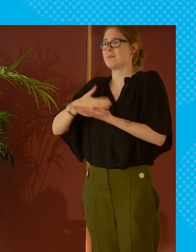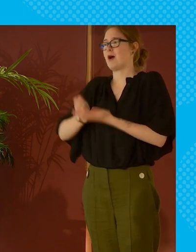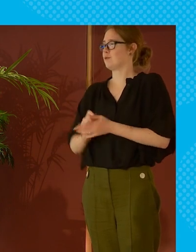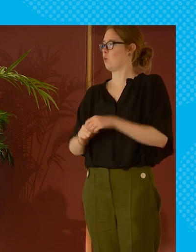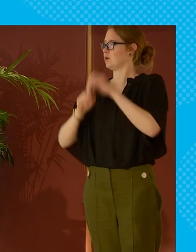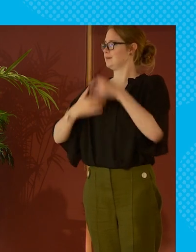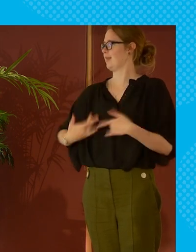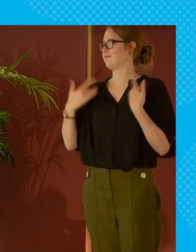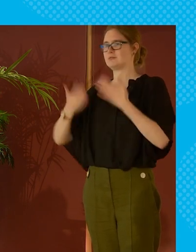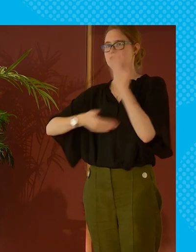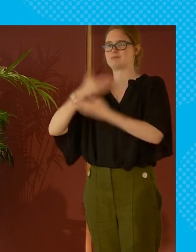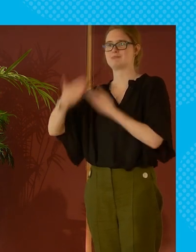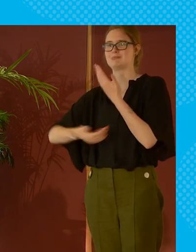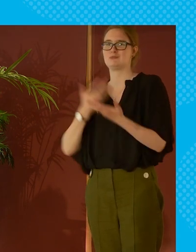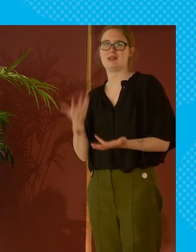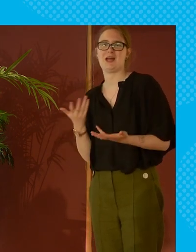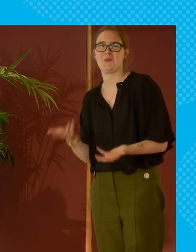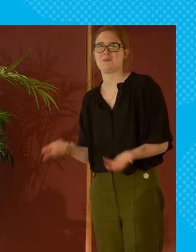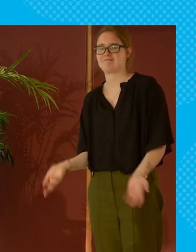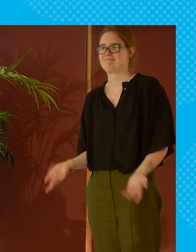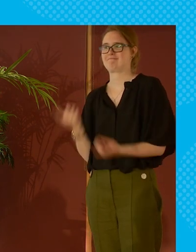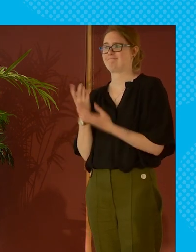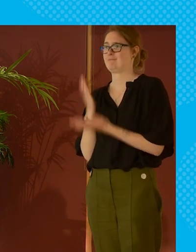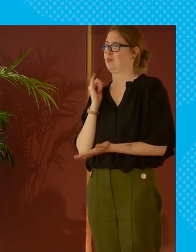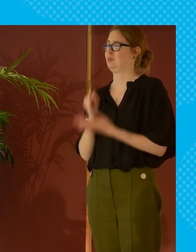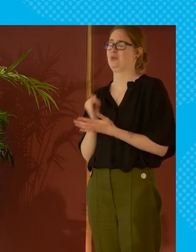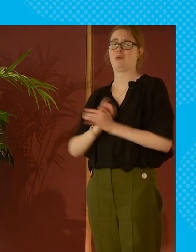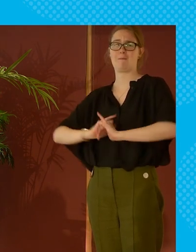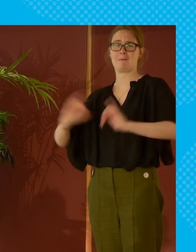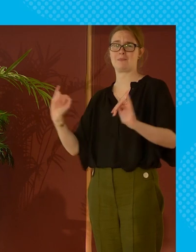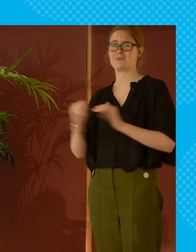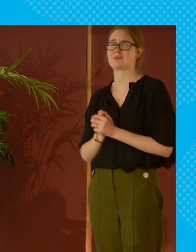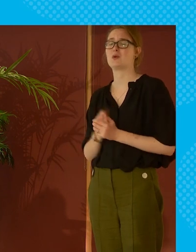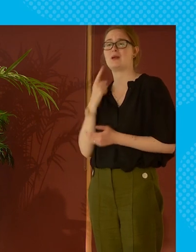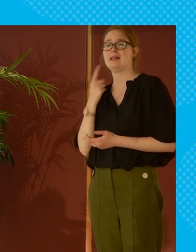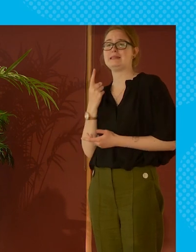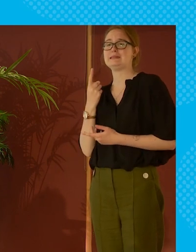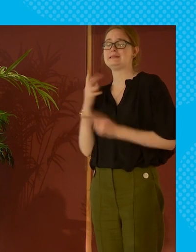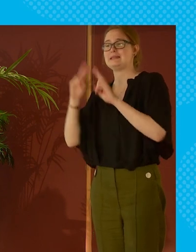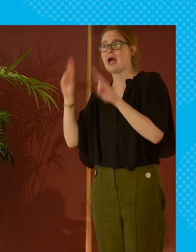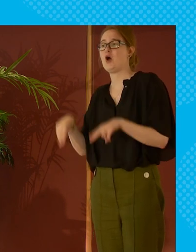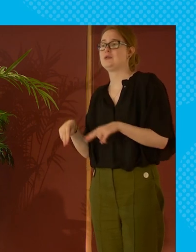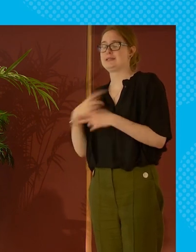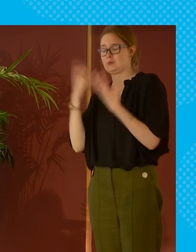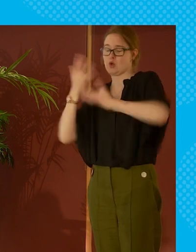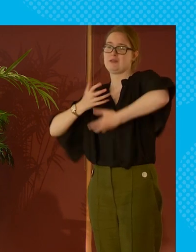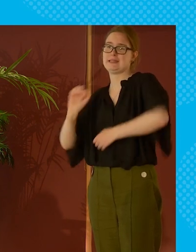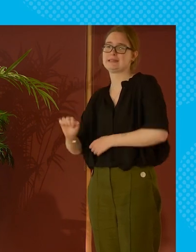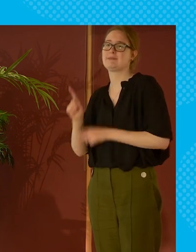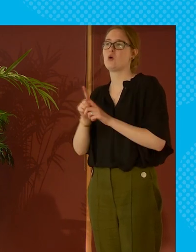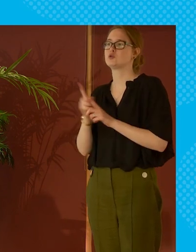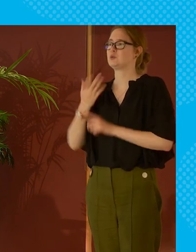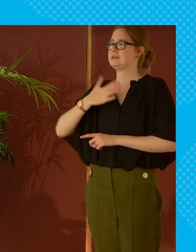defining part of our quality of life and at the moment it's really bad so i do think yes the housing thing is a